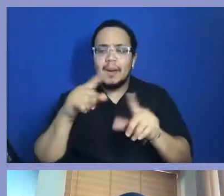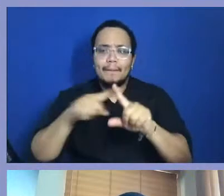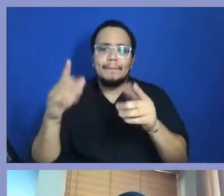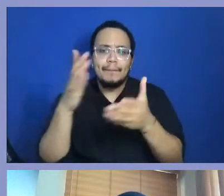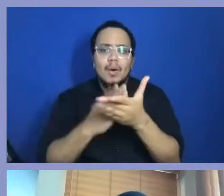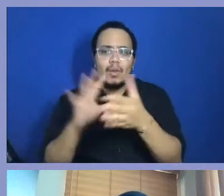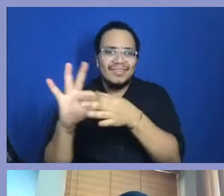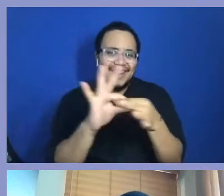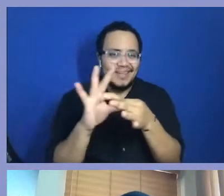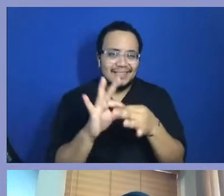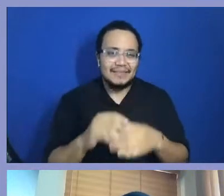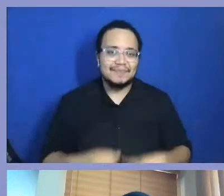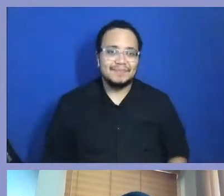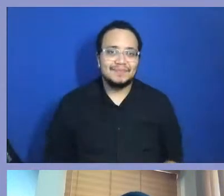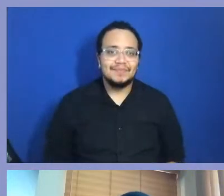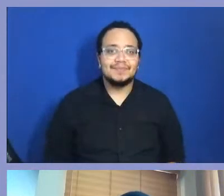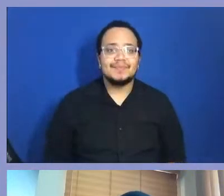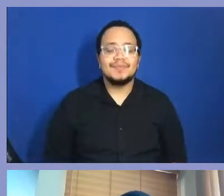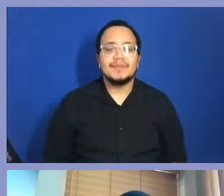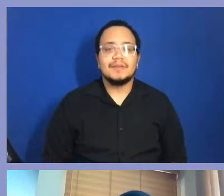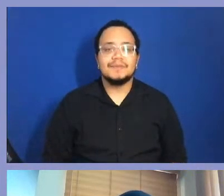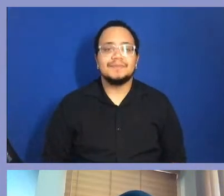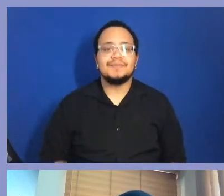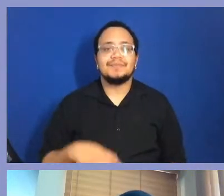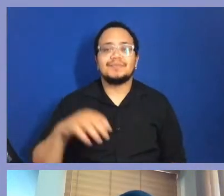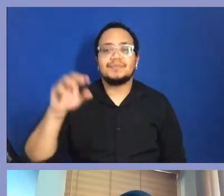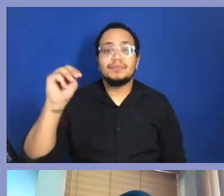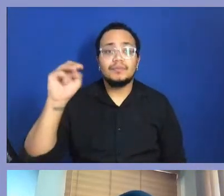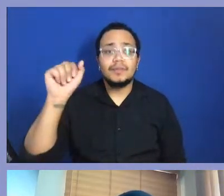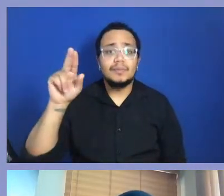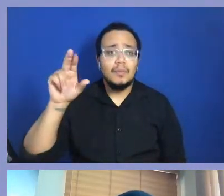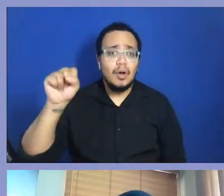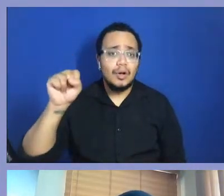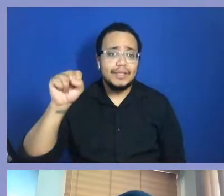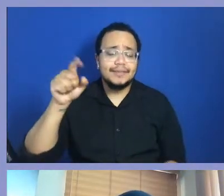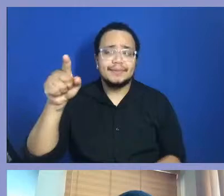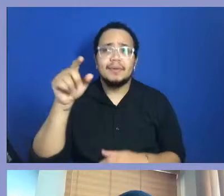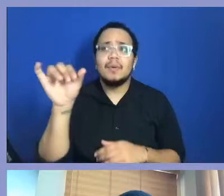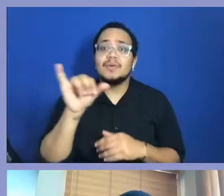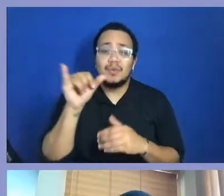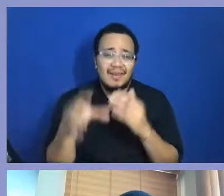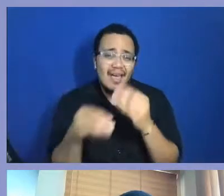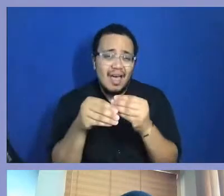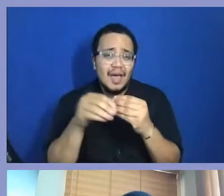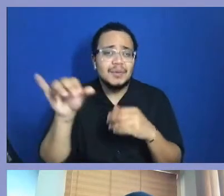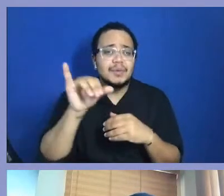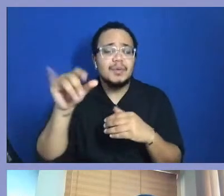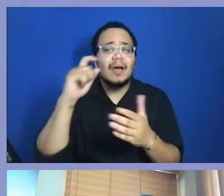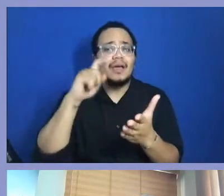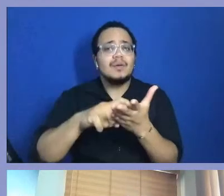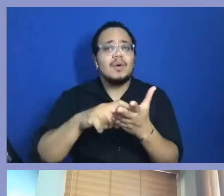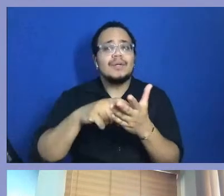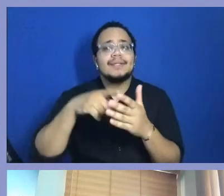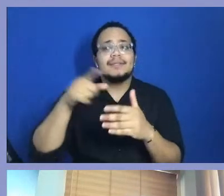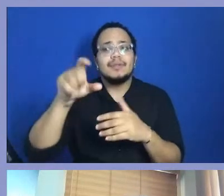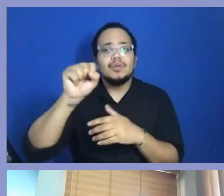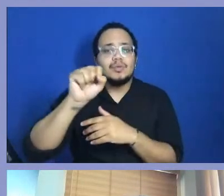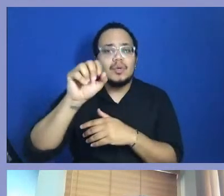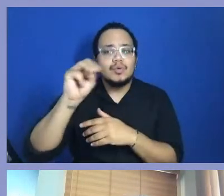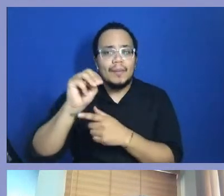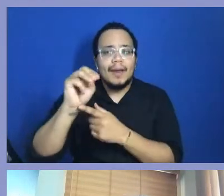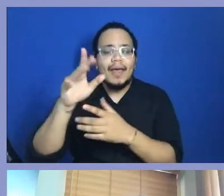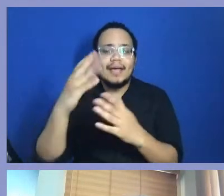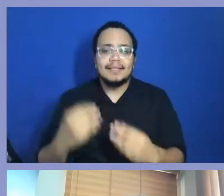to this conversation, just to, you know, offer a little value, what it's also done is it's inspired more people to take more photos.